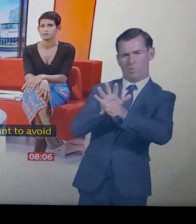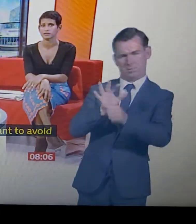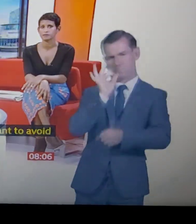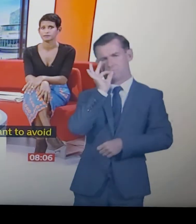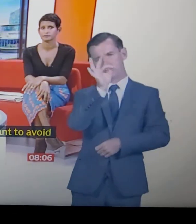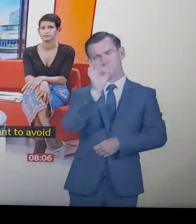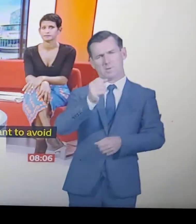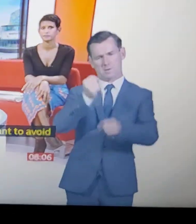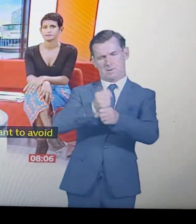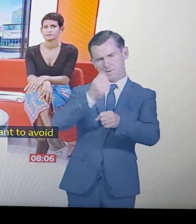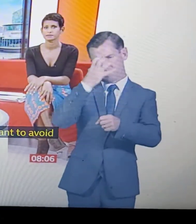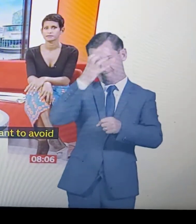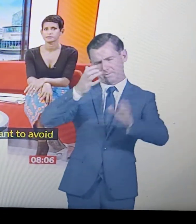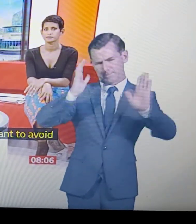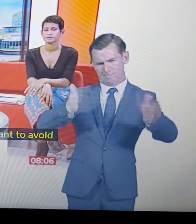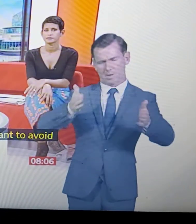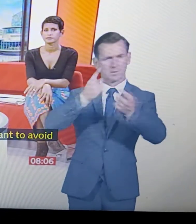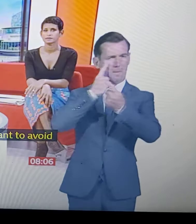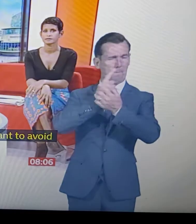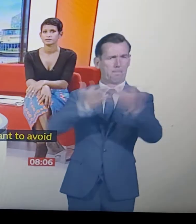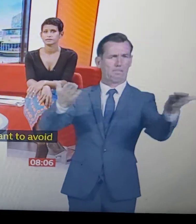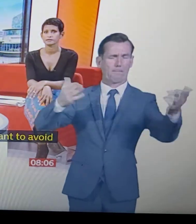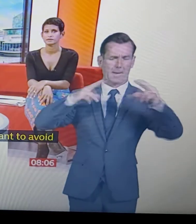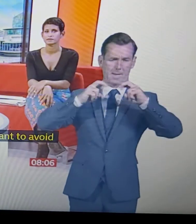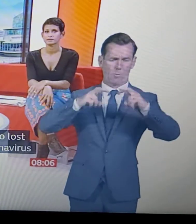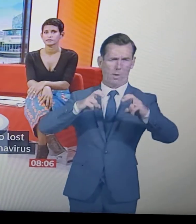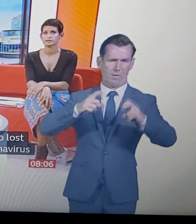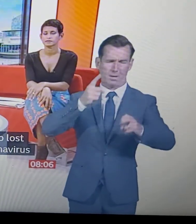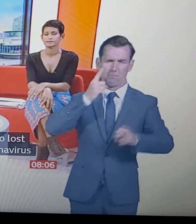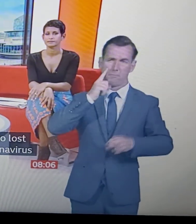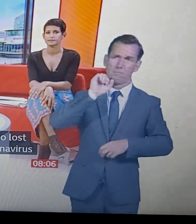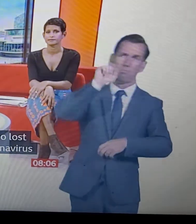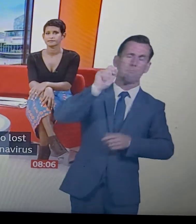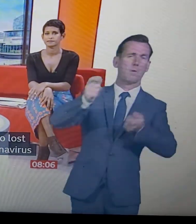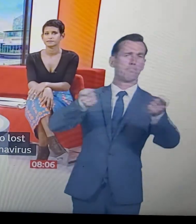the pandemic. Ministers insist the priority right now is responding to the crisis. Michael Buchanan...